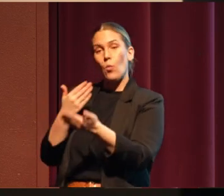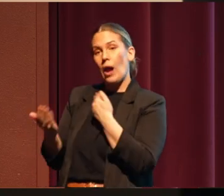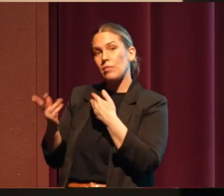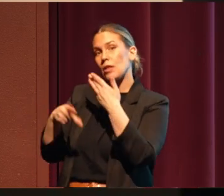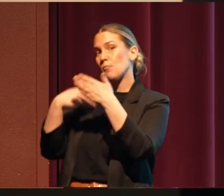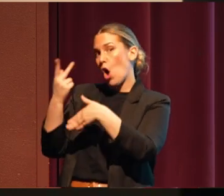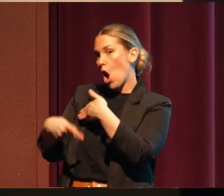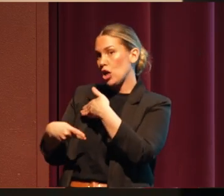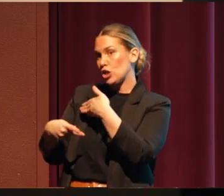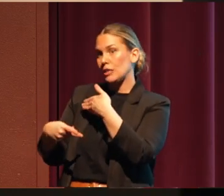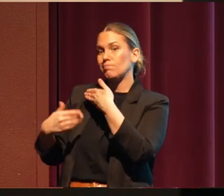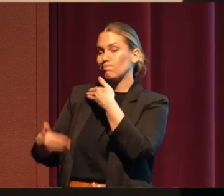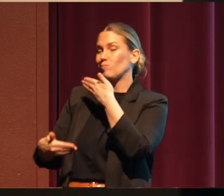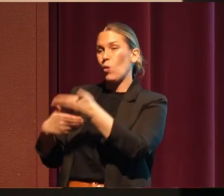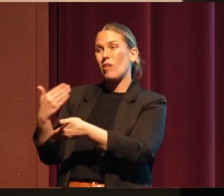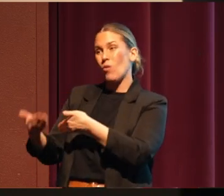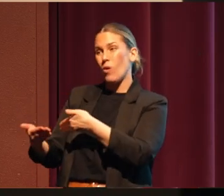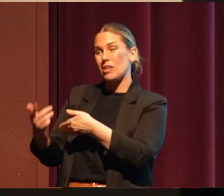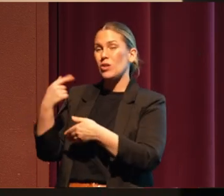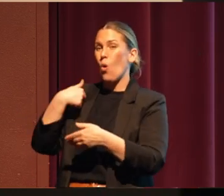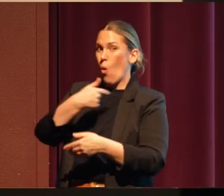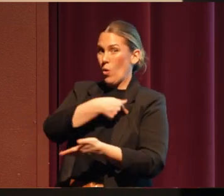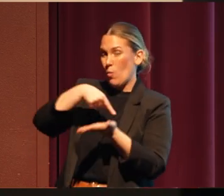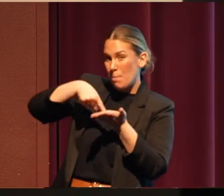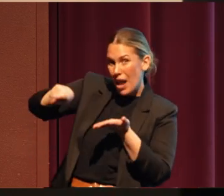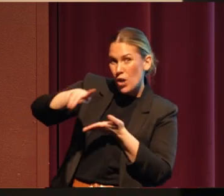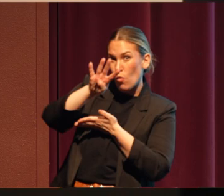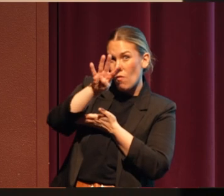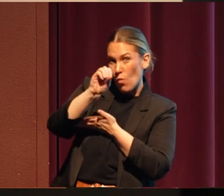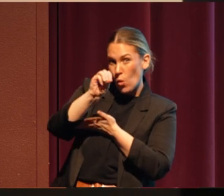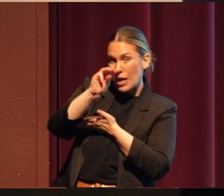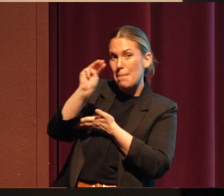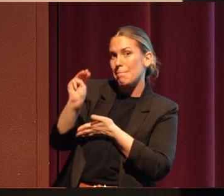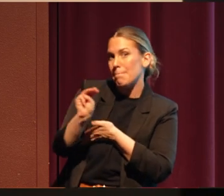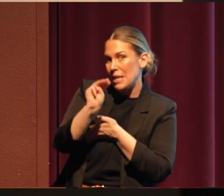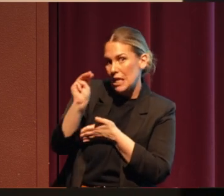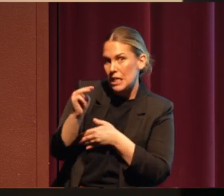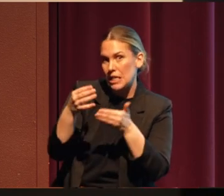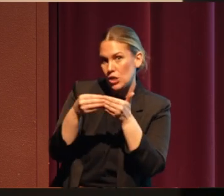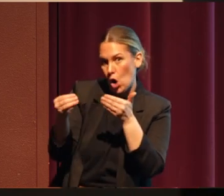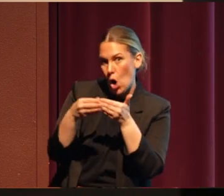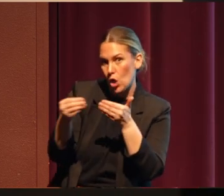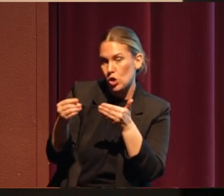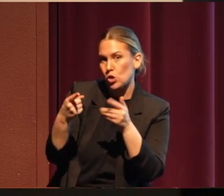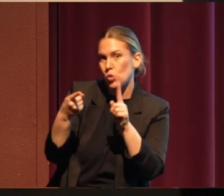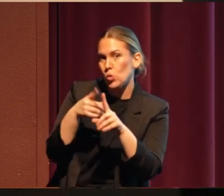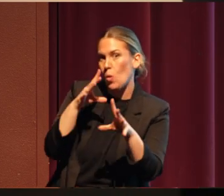We will pay you 40 million dollars to not speak out on it.